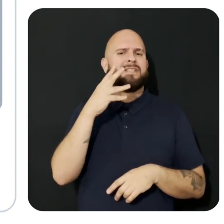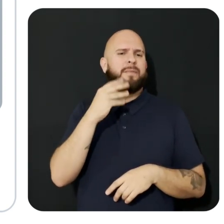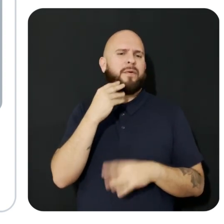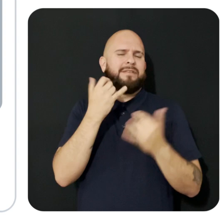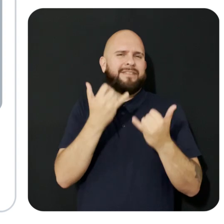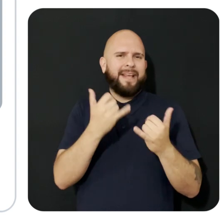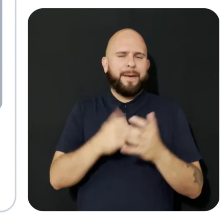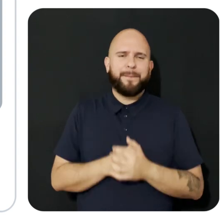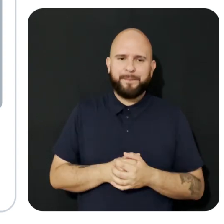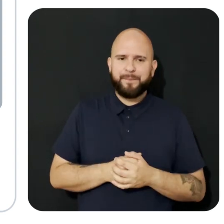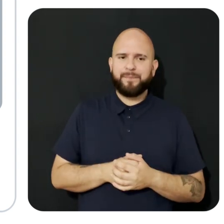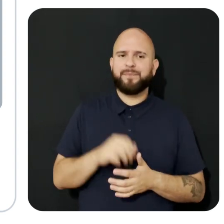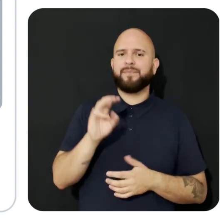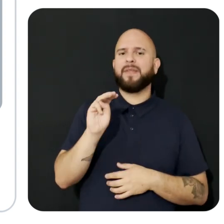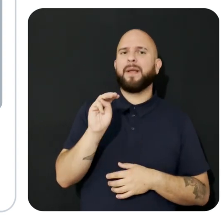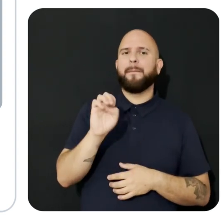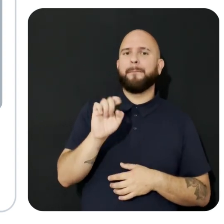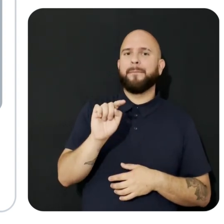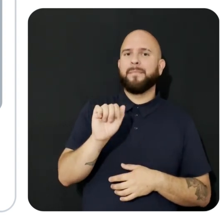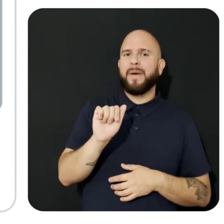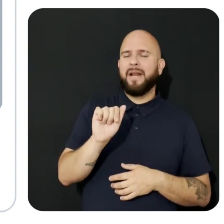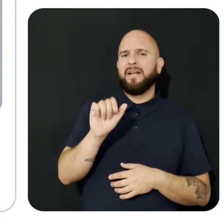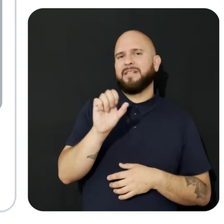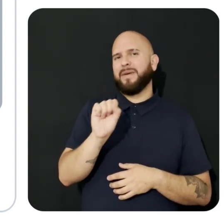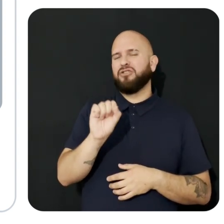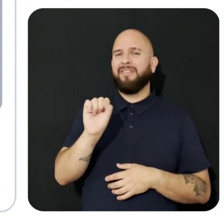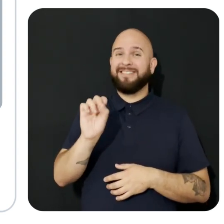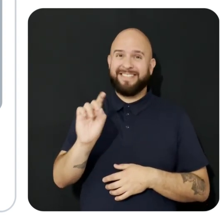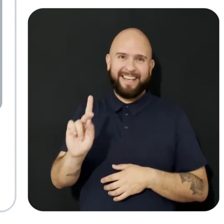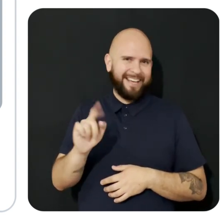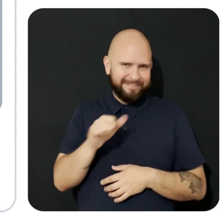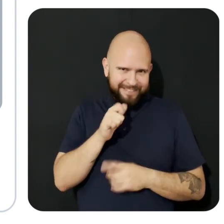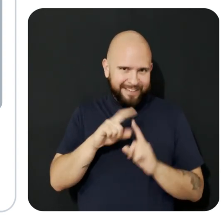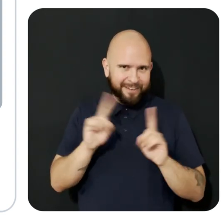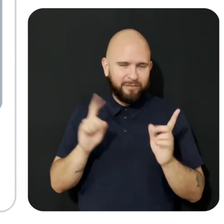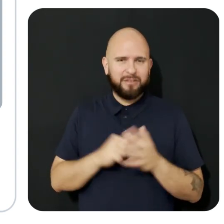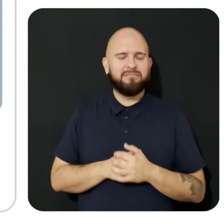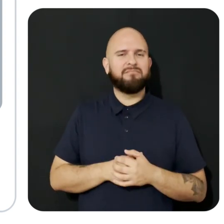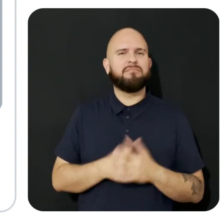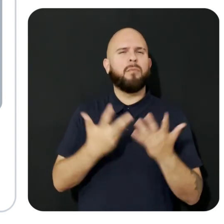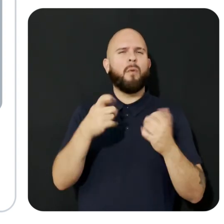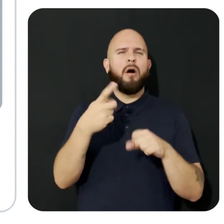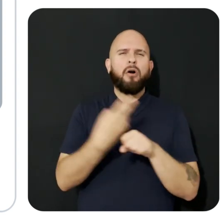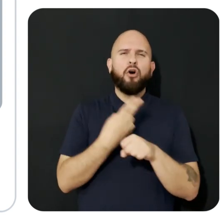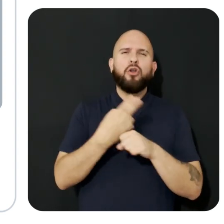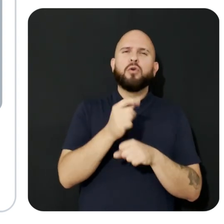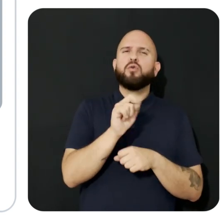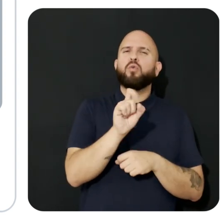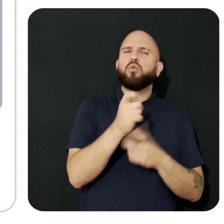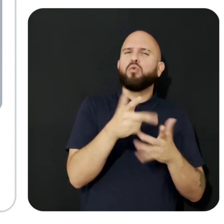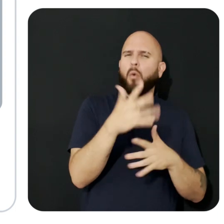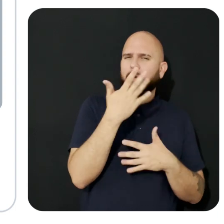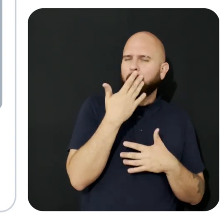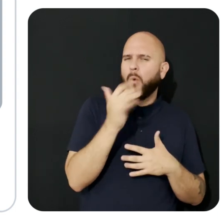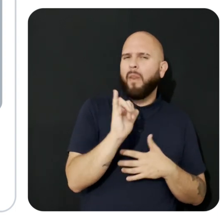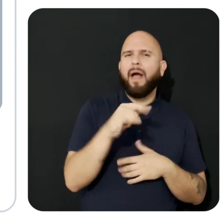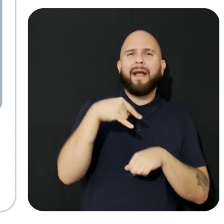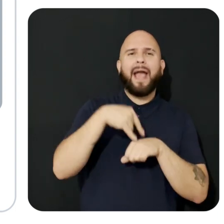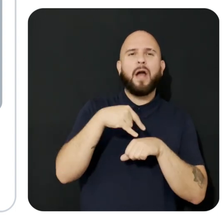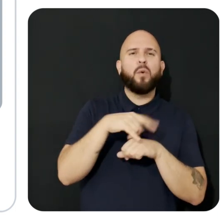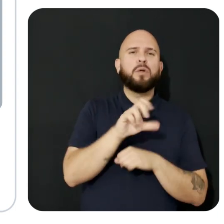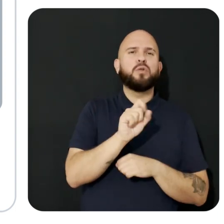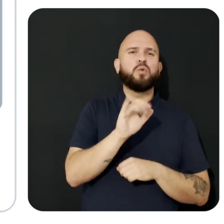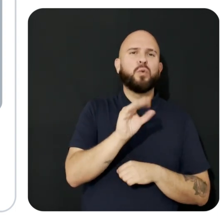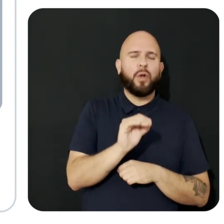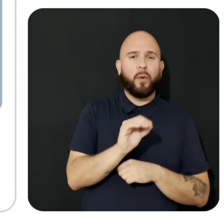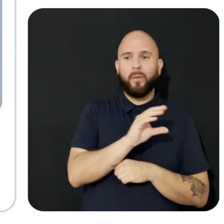And Meta Spatial SDK is no different. Use the tools you are familiar with, such as Android Studio. And for Quest